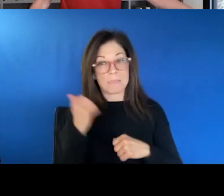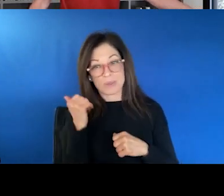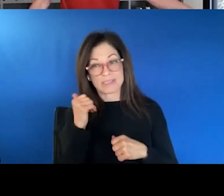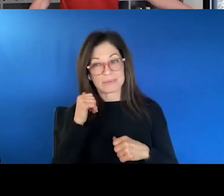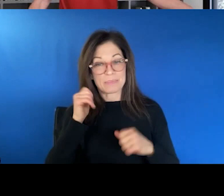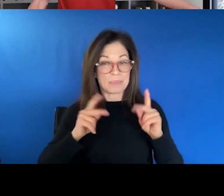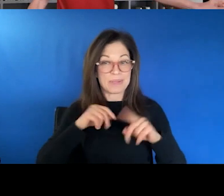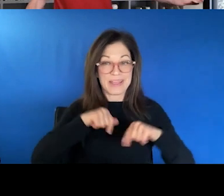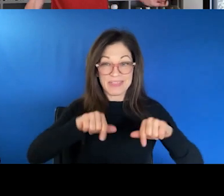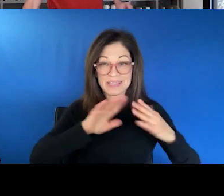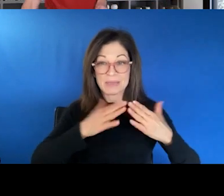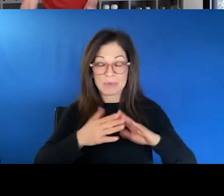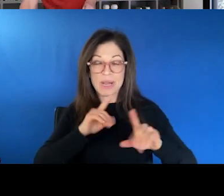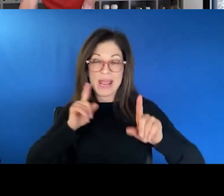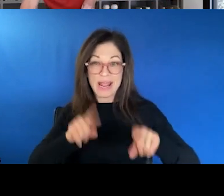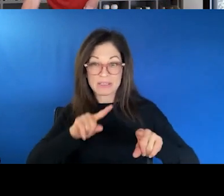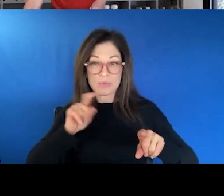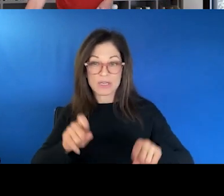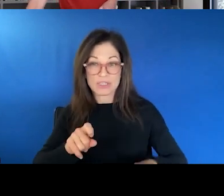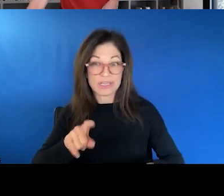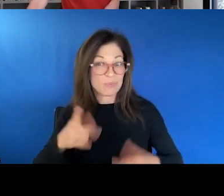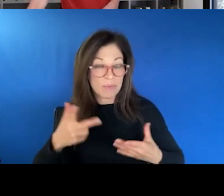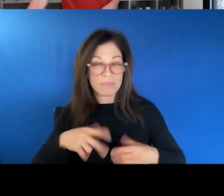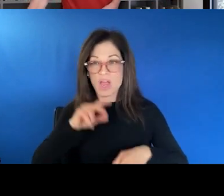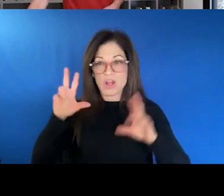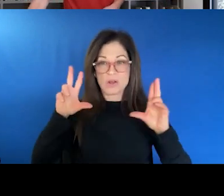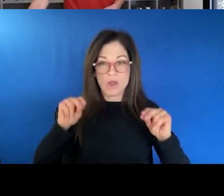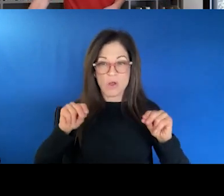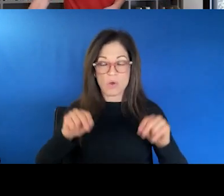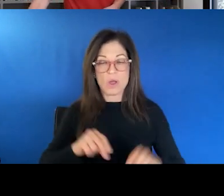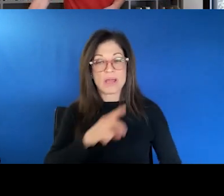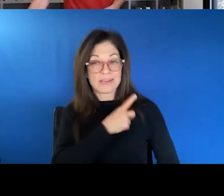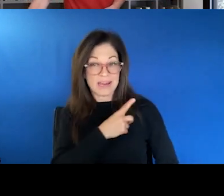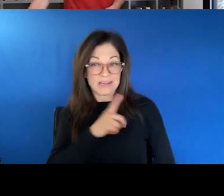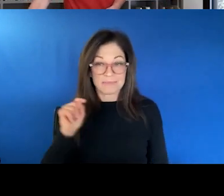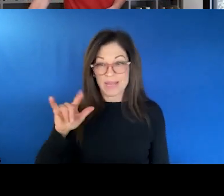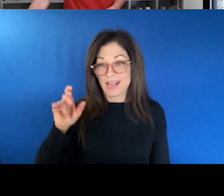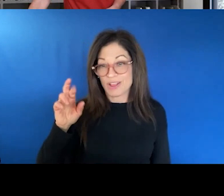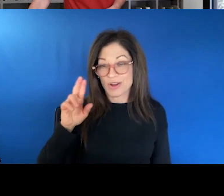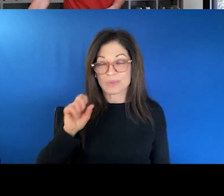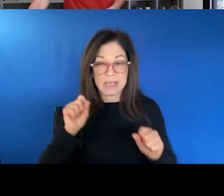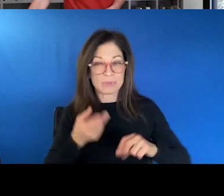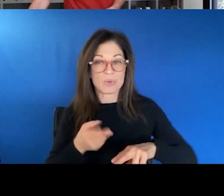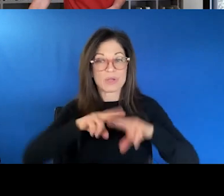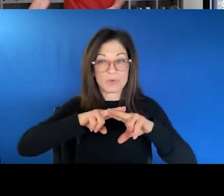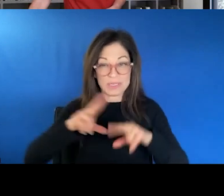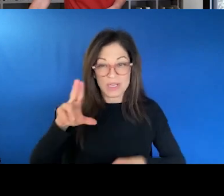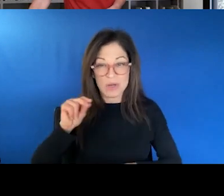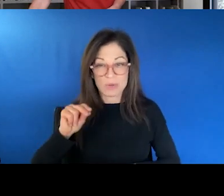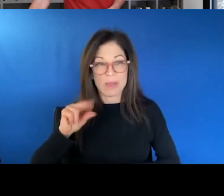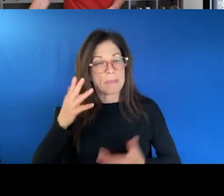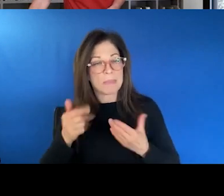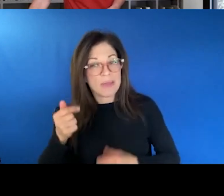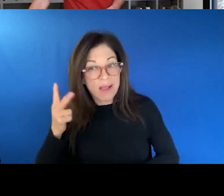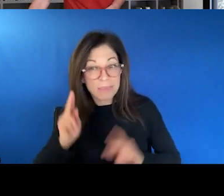answered that question. No. And Detective Taylor was able to increase the nose by maybe a couple of